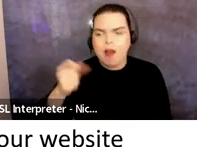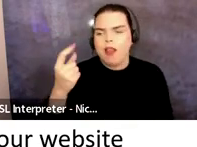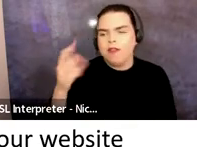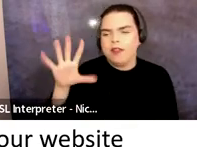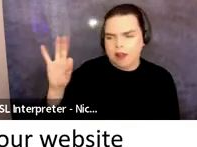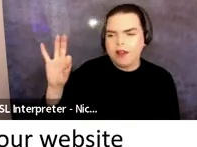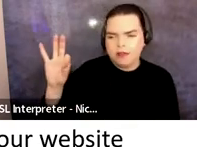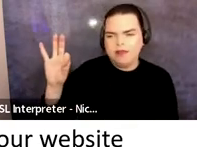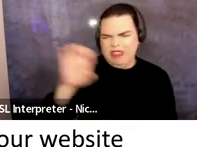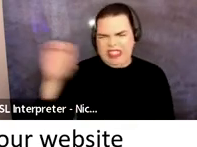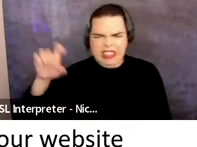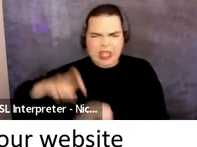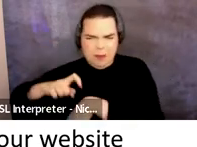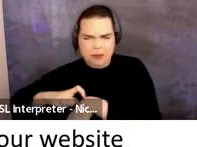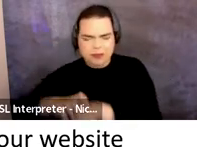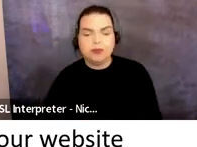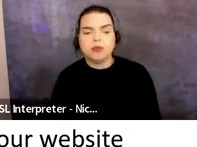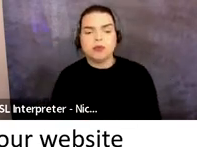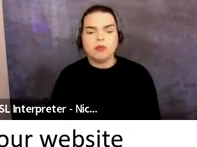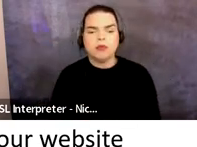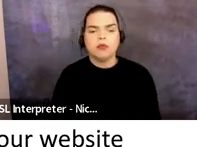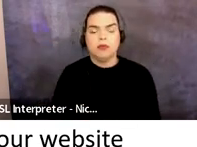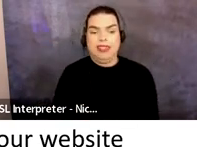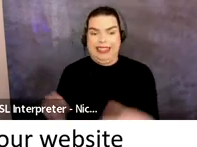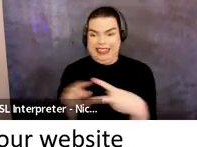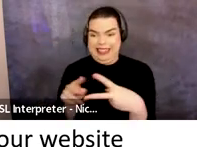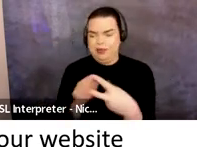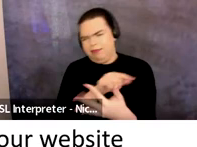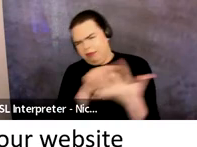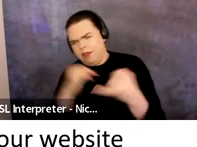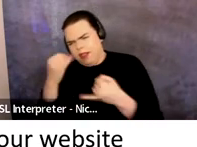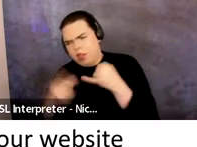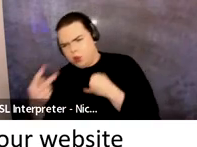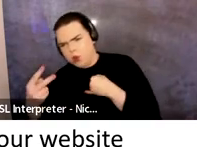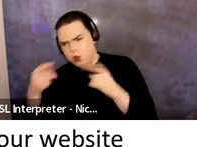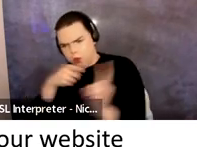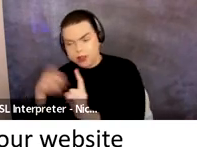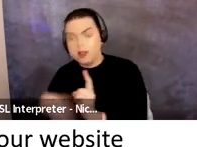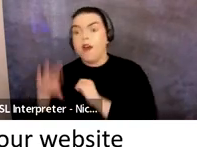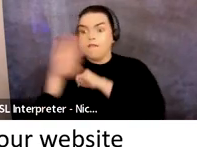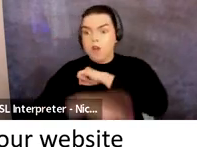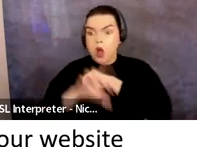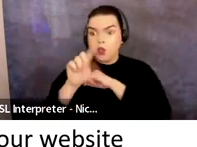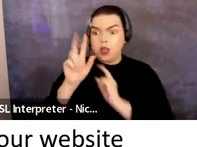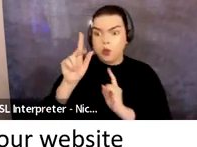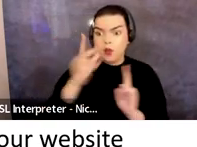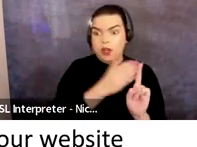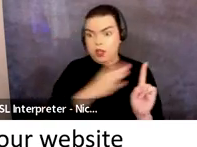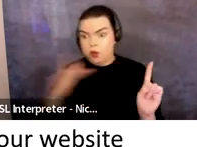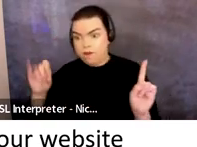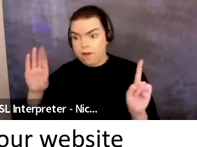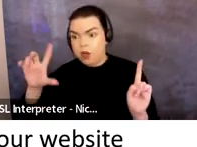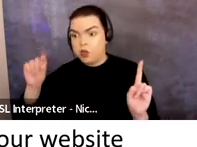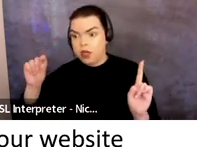Eastern. To be clear on those last two points, fall 2023 through February 2024.